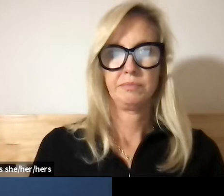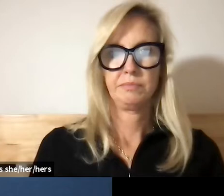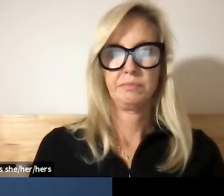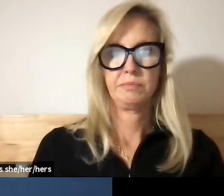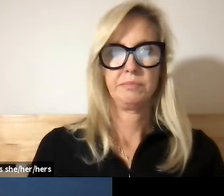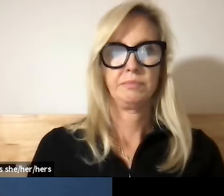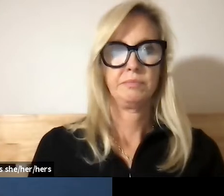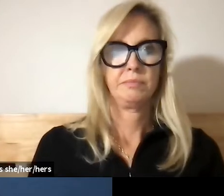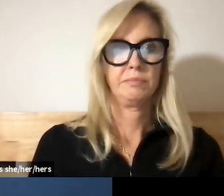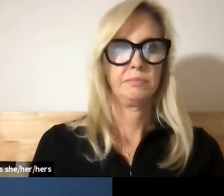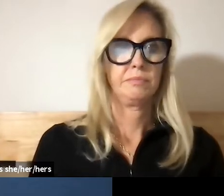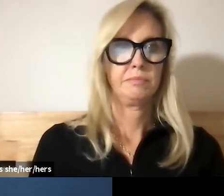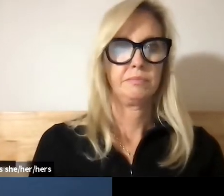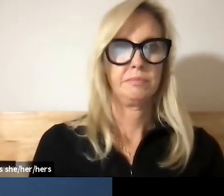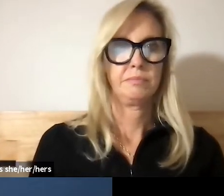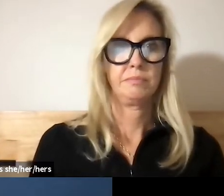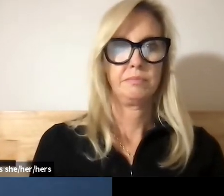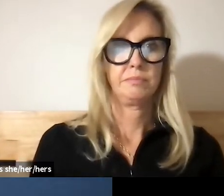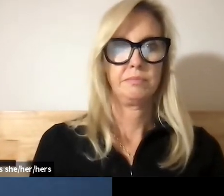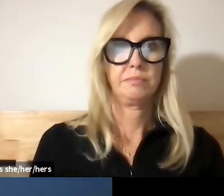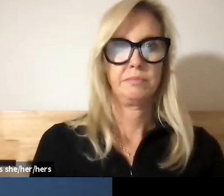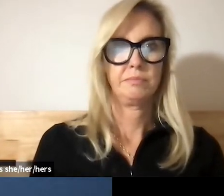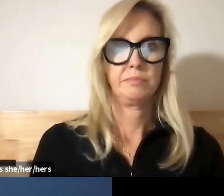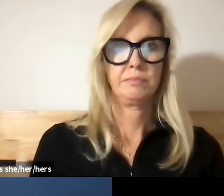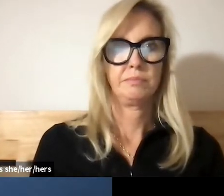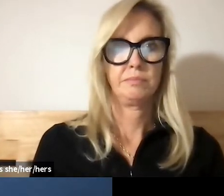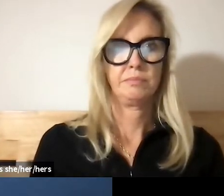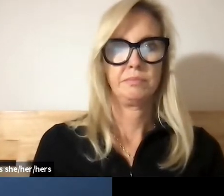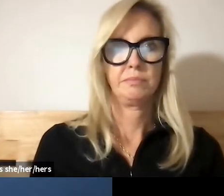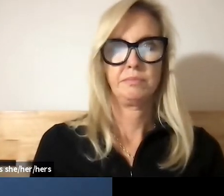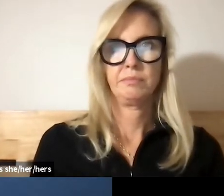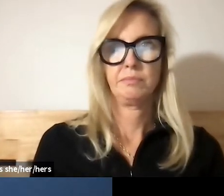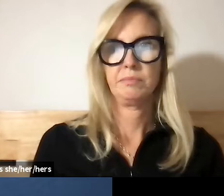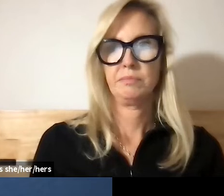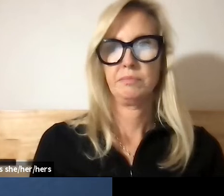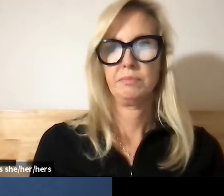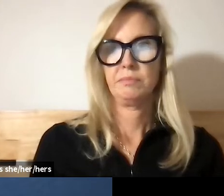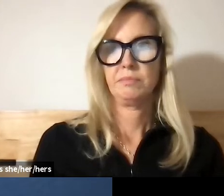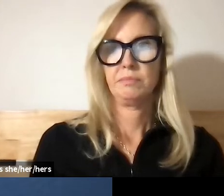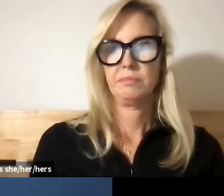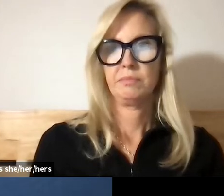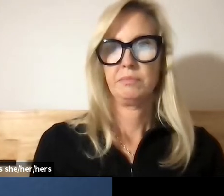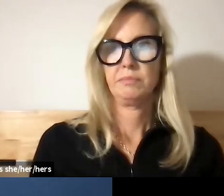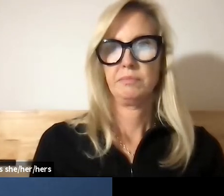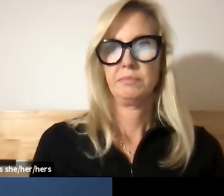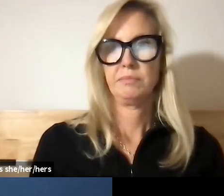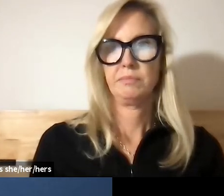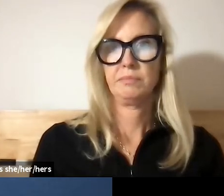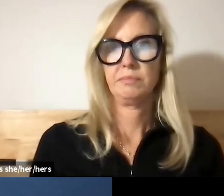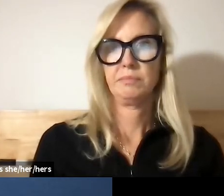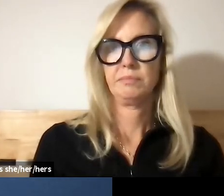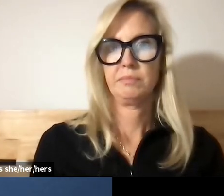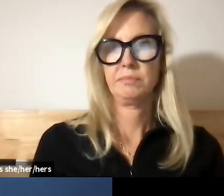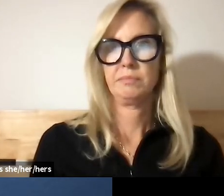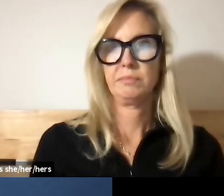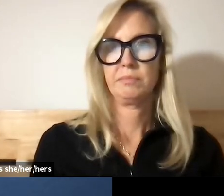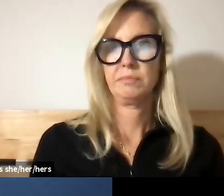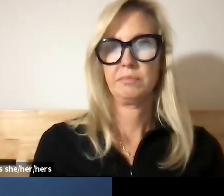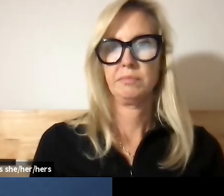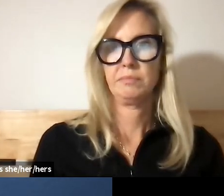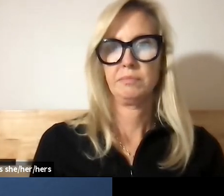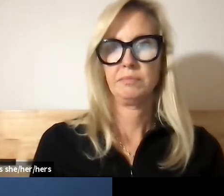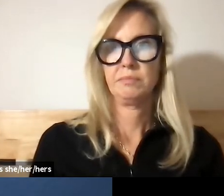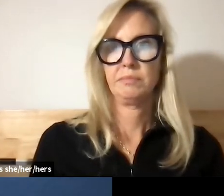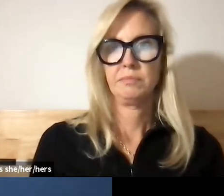phone public comments tonight are limited to 90 seconds each the coveted report number 31 is at its